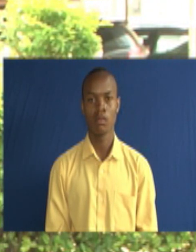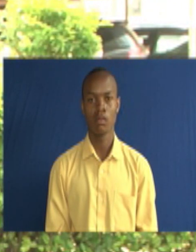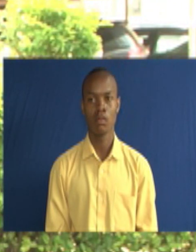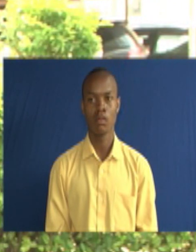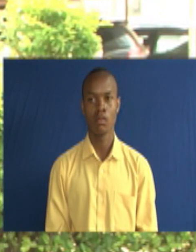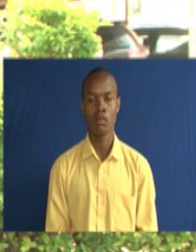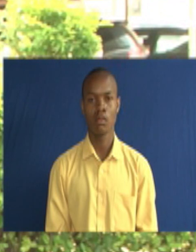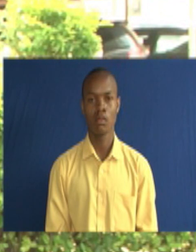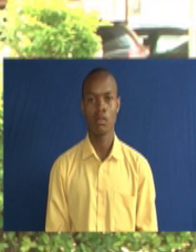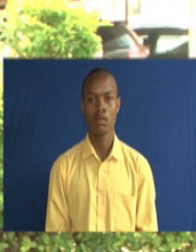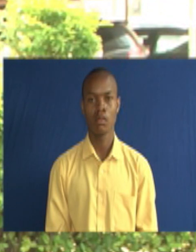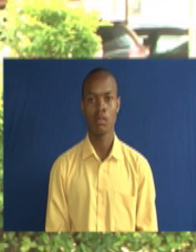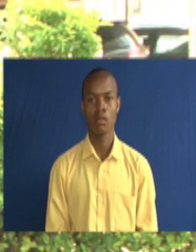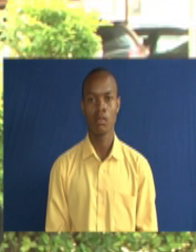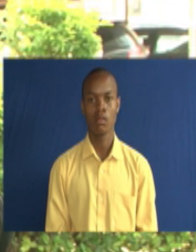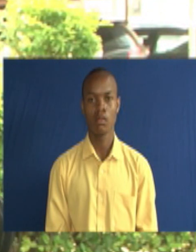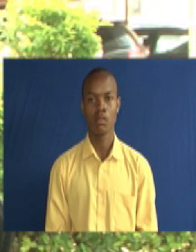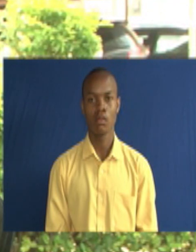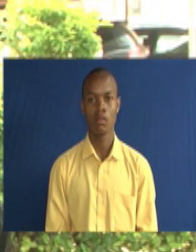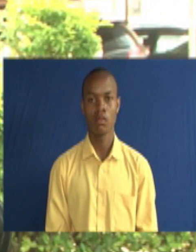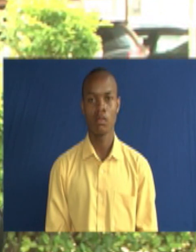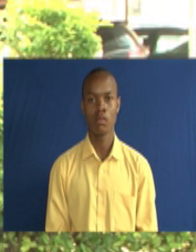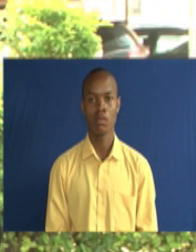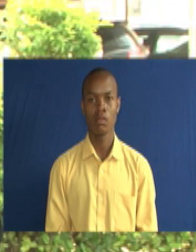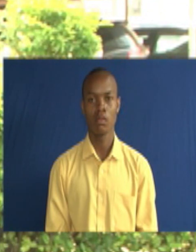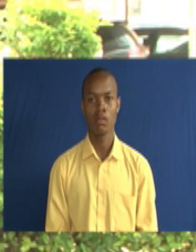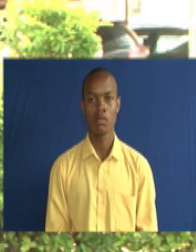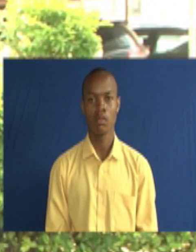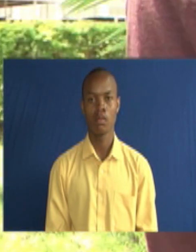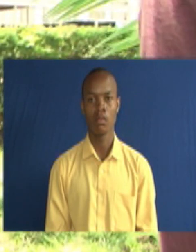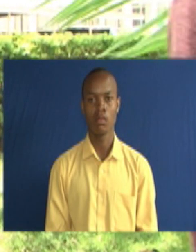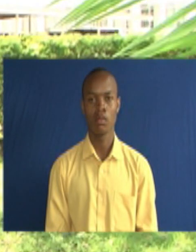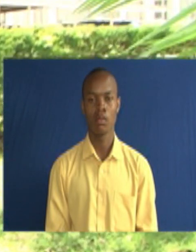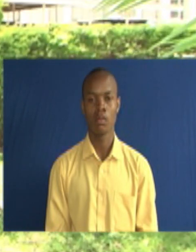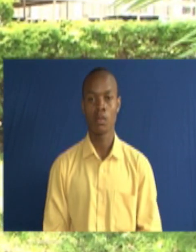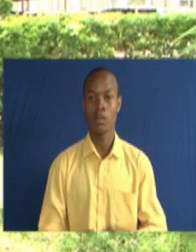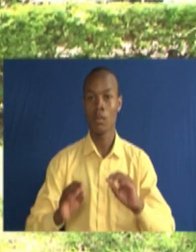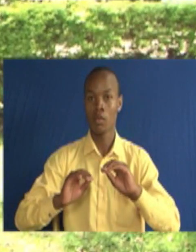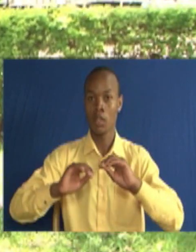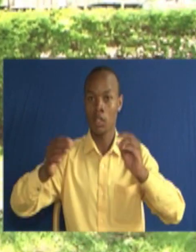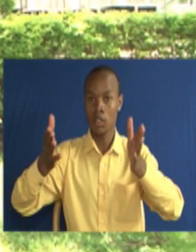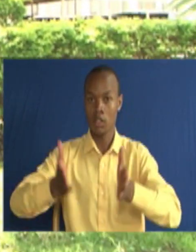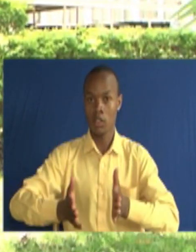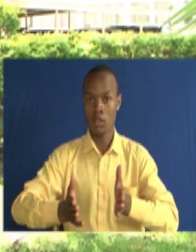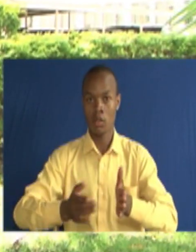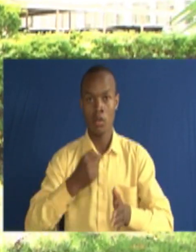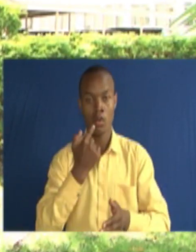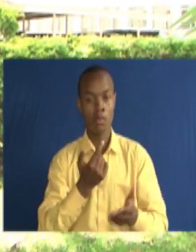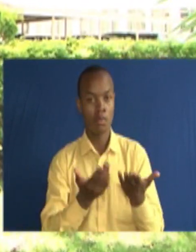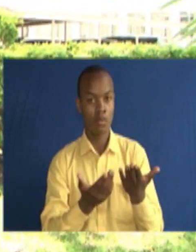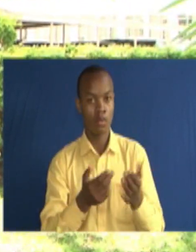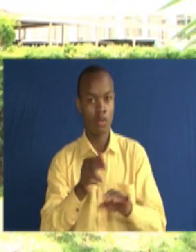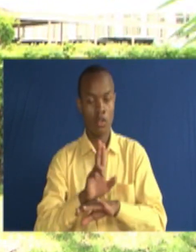very eager to learn. A teacher who took interest in his case at the time